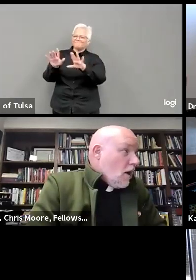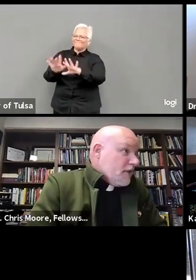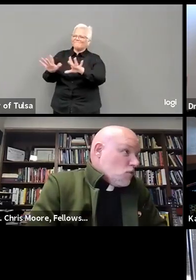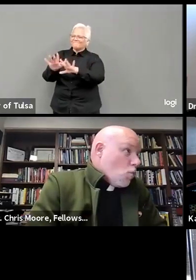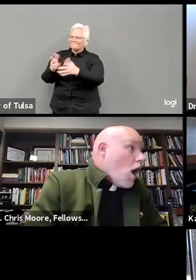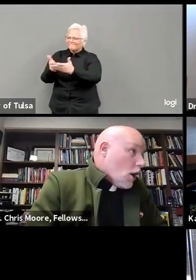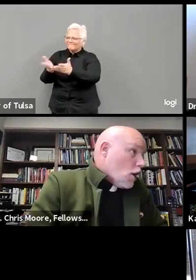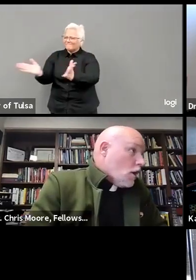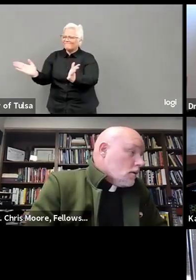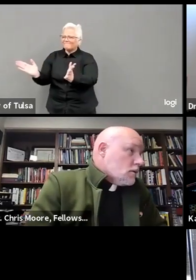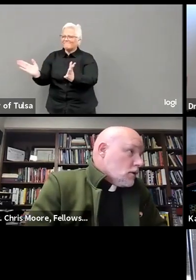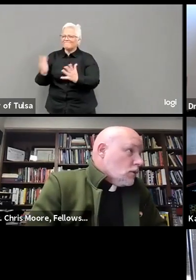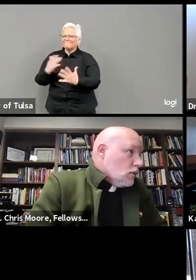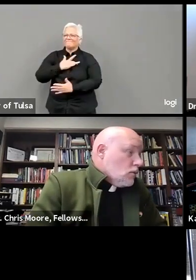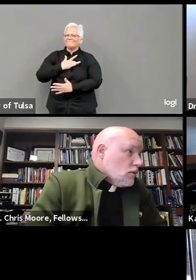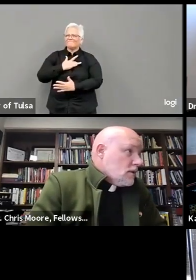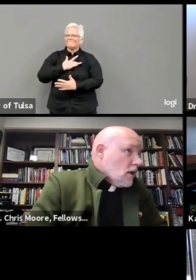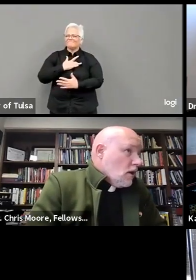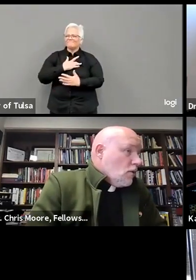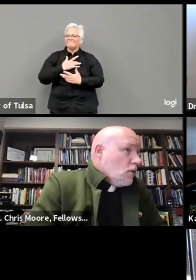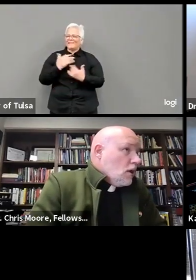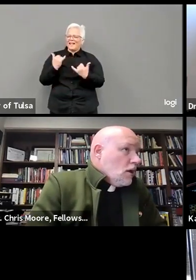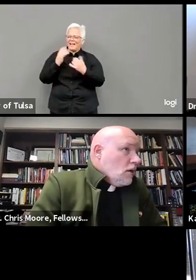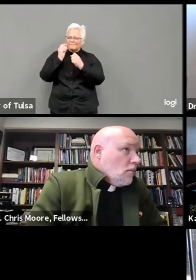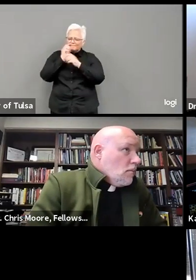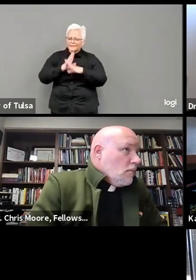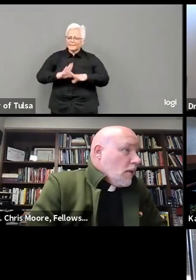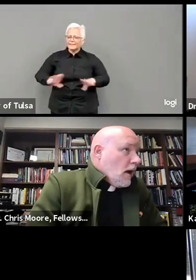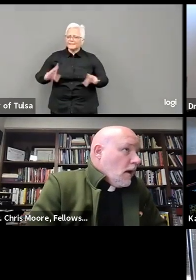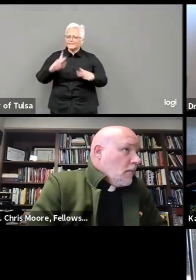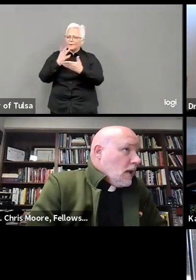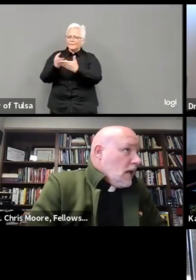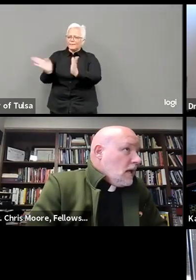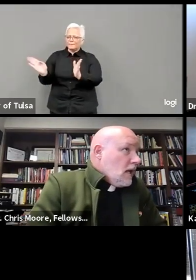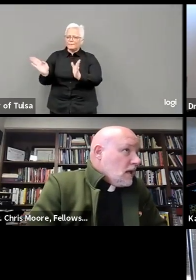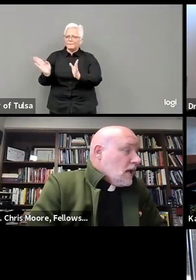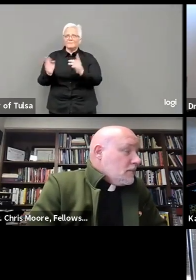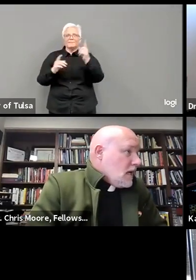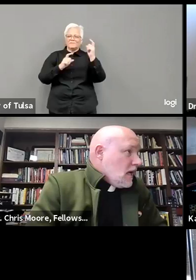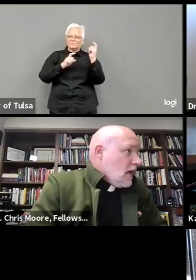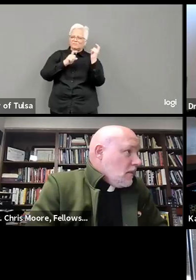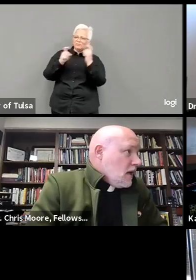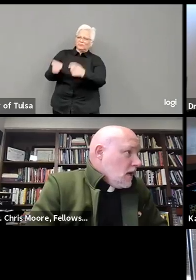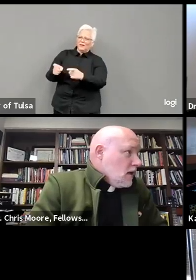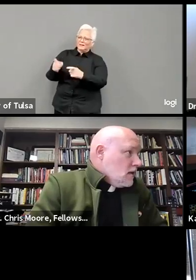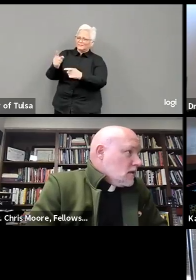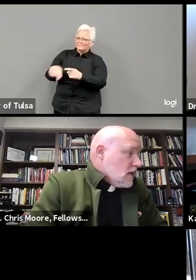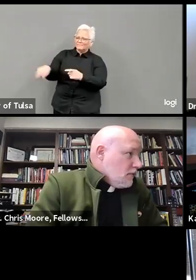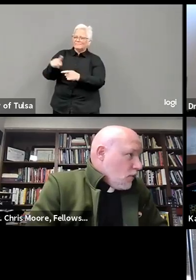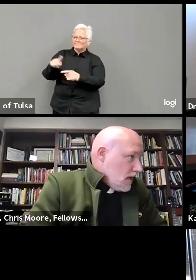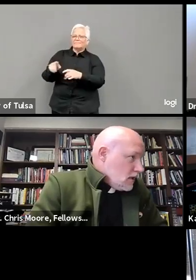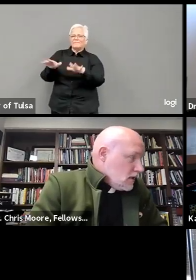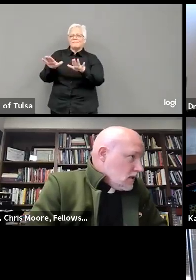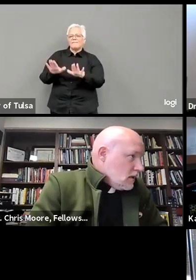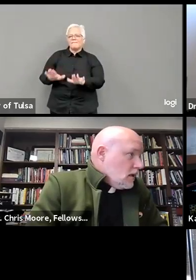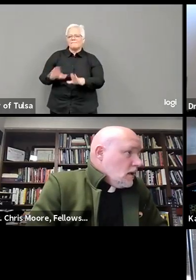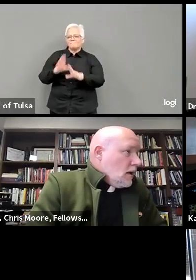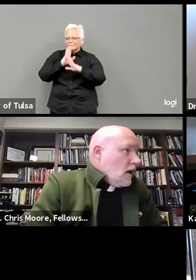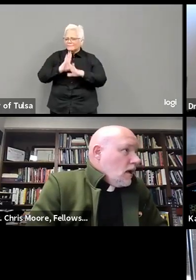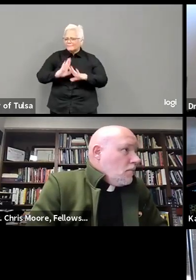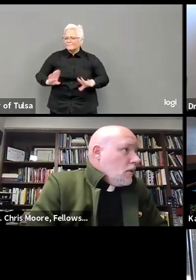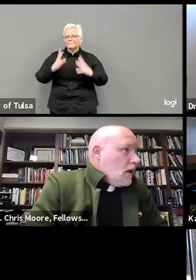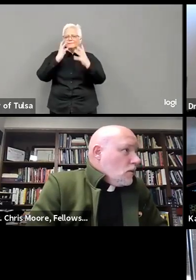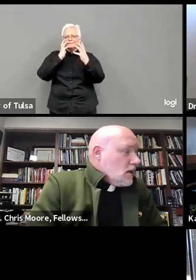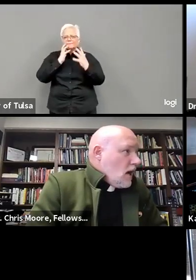Most compassionate one, grant solace and ease the sorrows of the bereaved families and give them